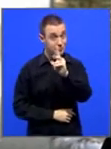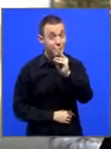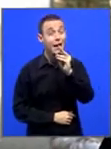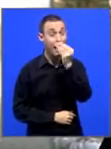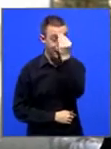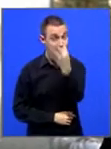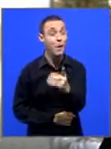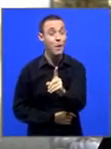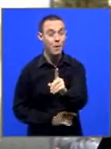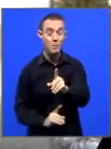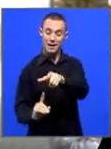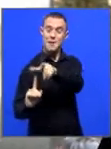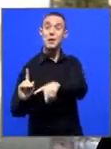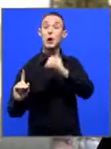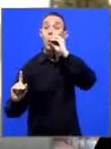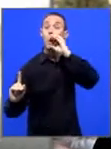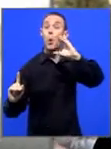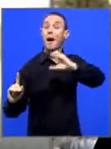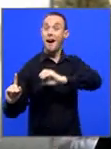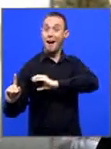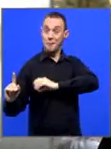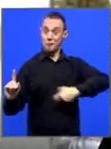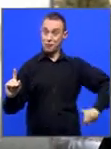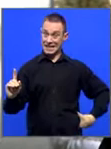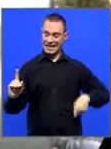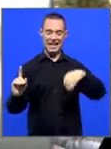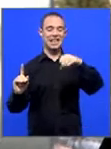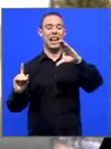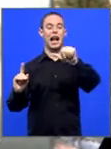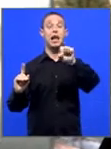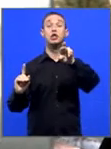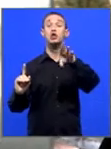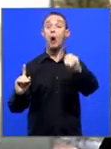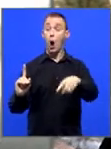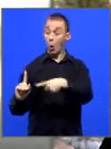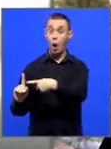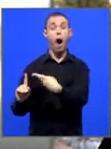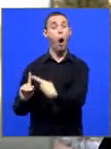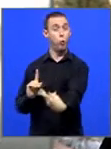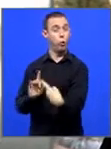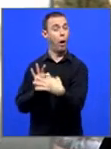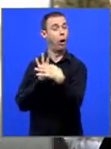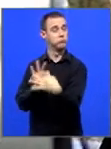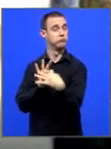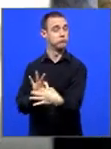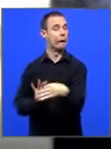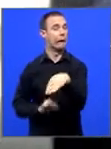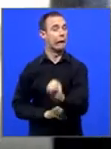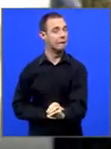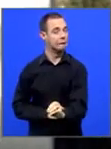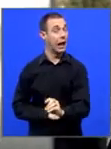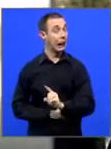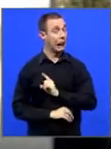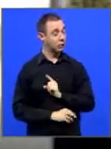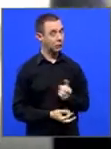big United States delegation here. And I'm hoping that they will go back to the United States and free the five Cuban